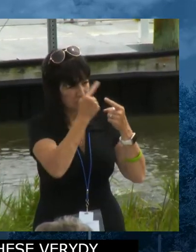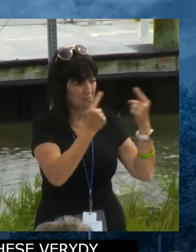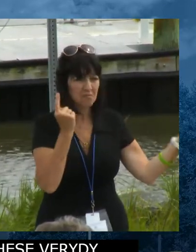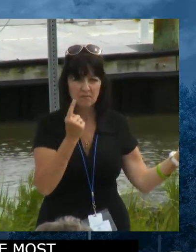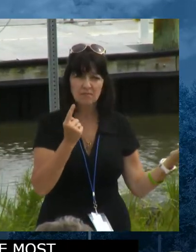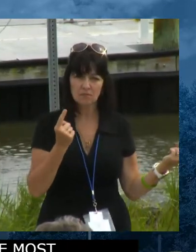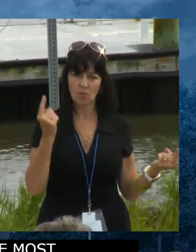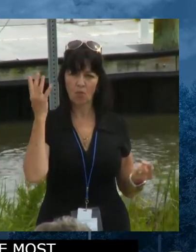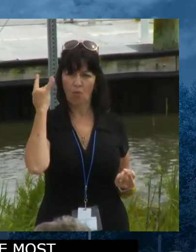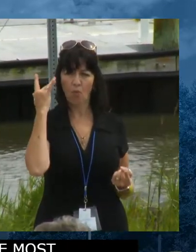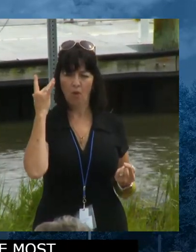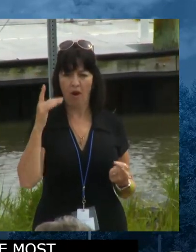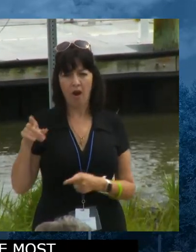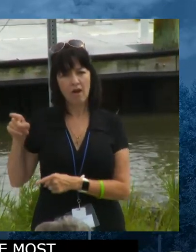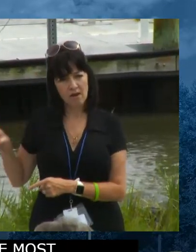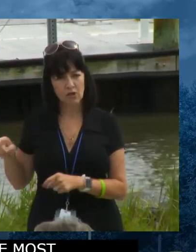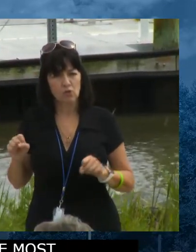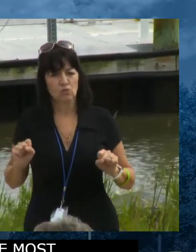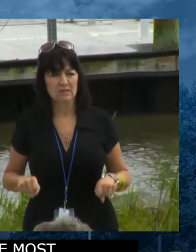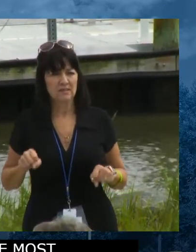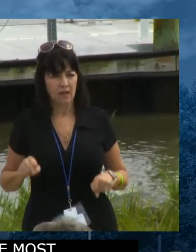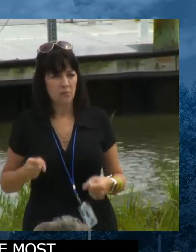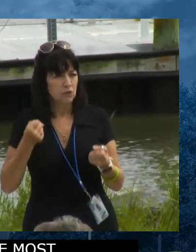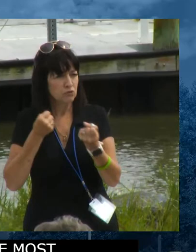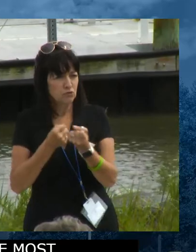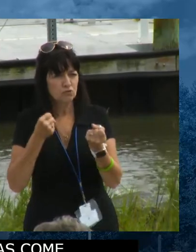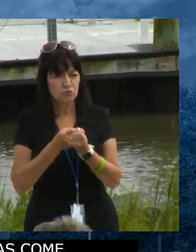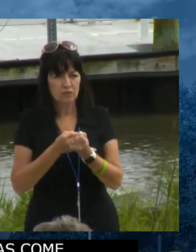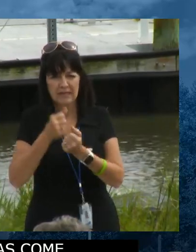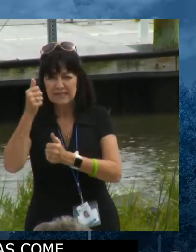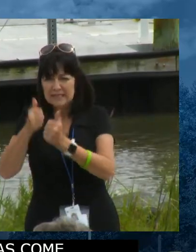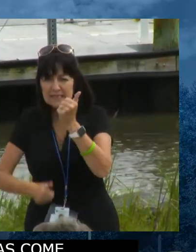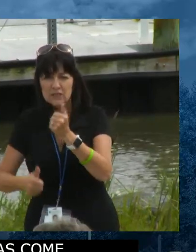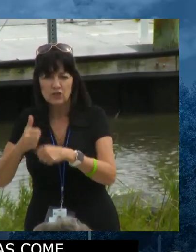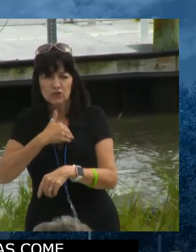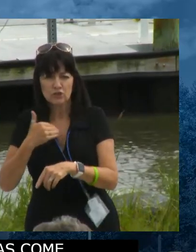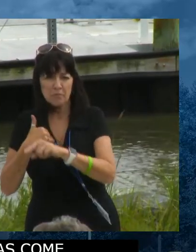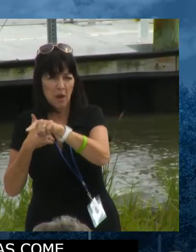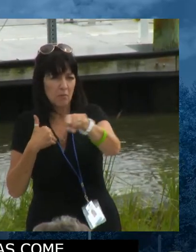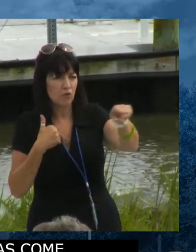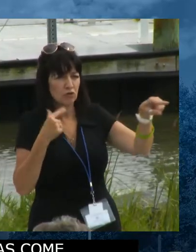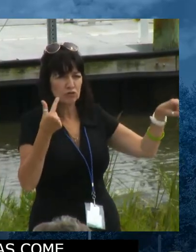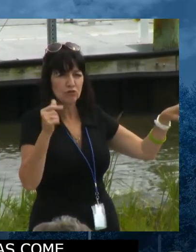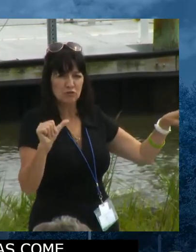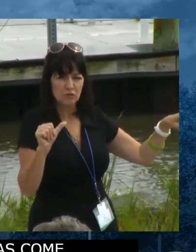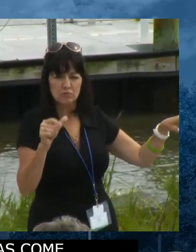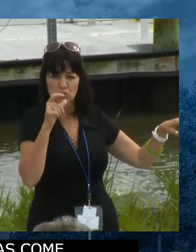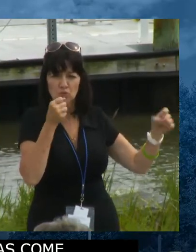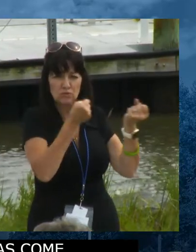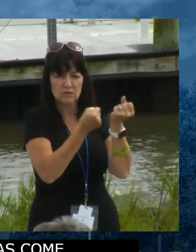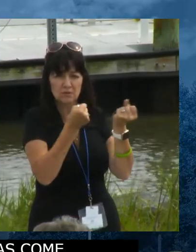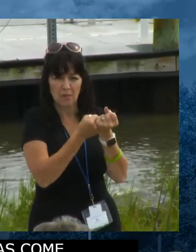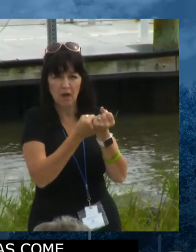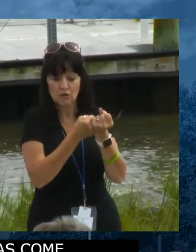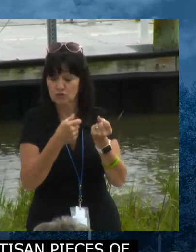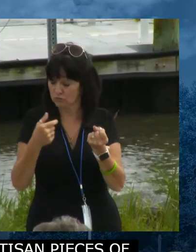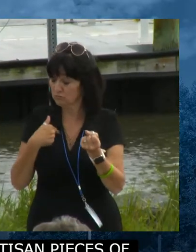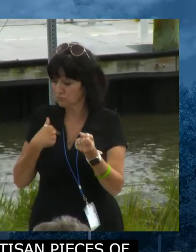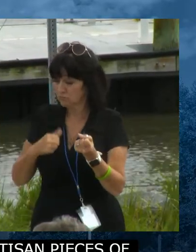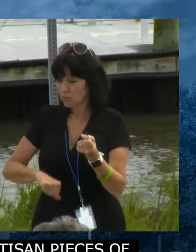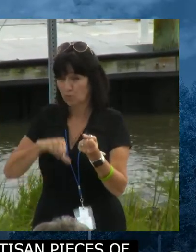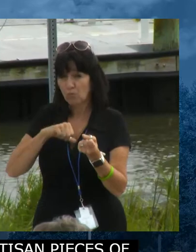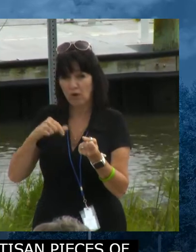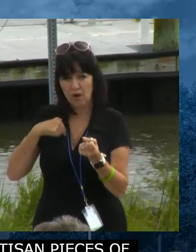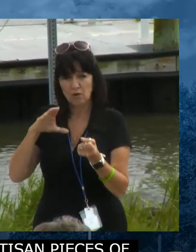that the majority leader was able to advocate to each and every member of the General Assembly who co-sponsored this bill, of which I was proud to co-sponsor,